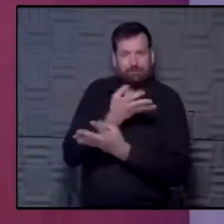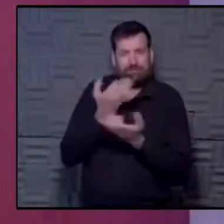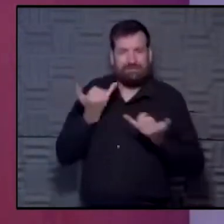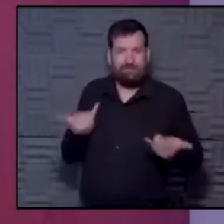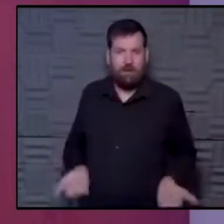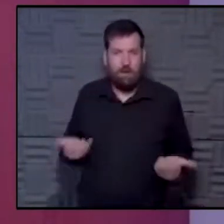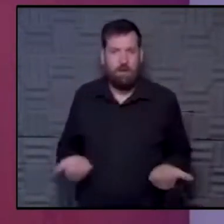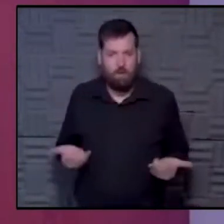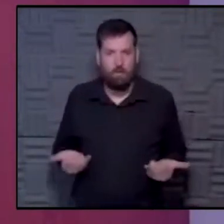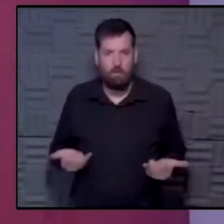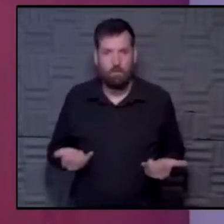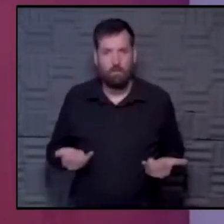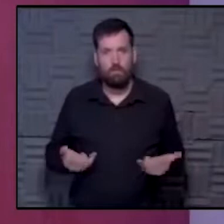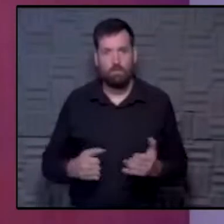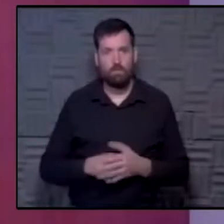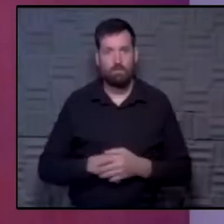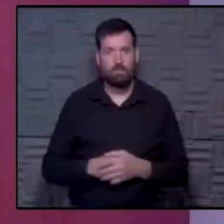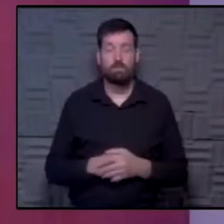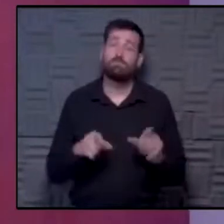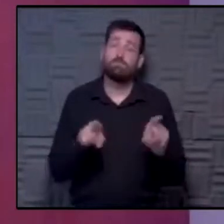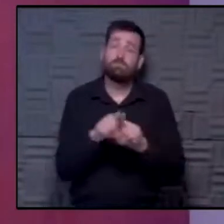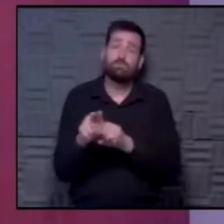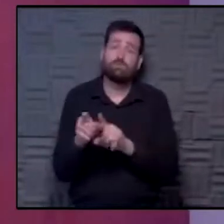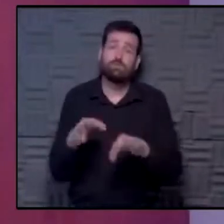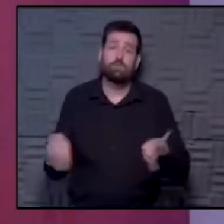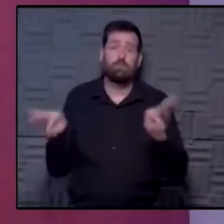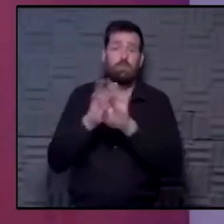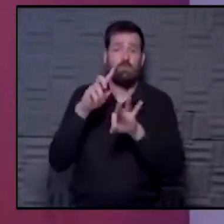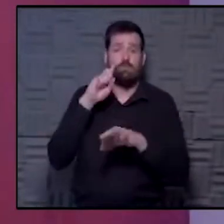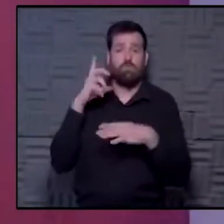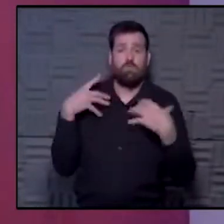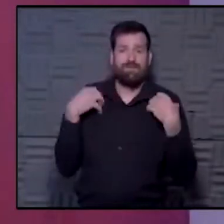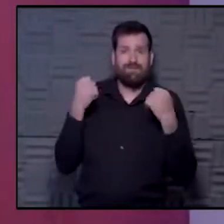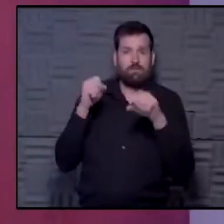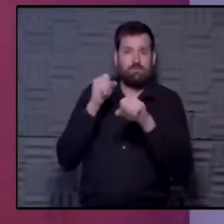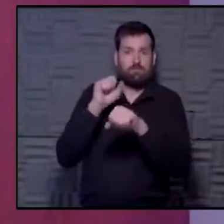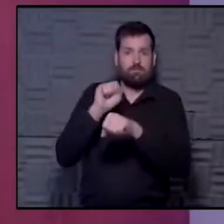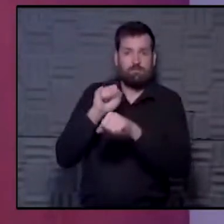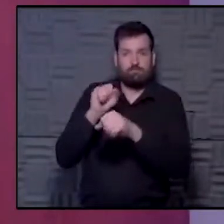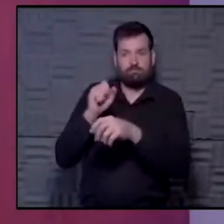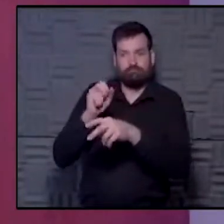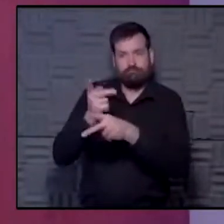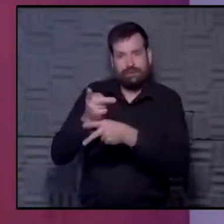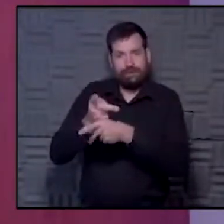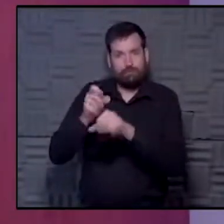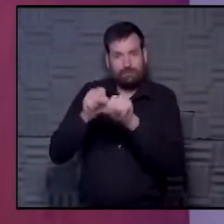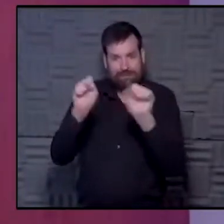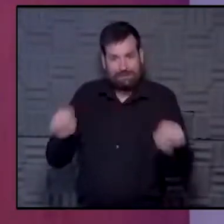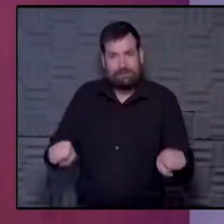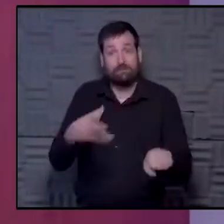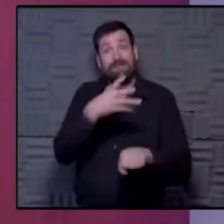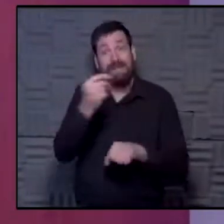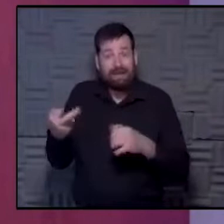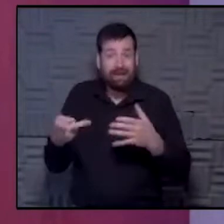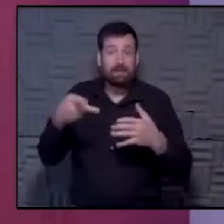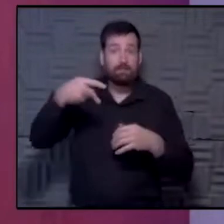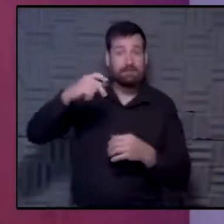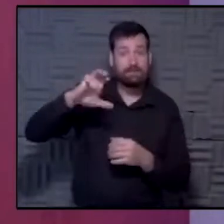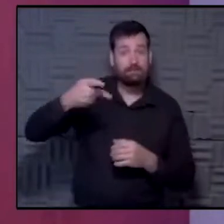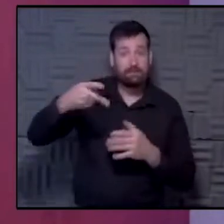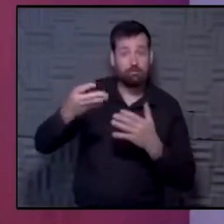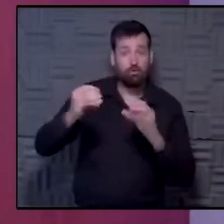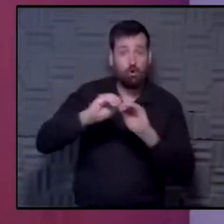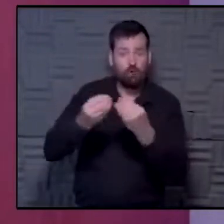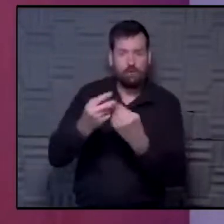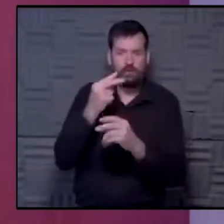I think it's also important for health care systems and primary care offices to look back in 2020 and to